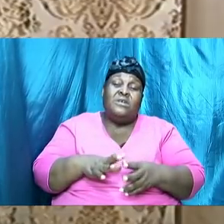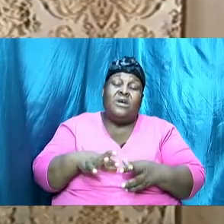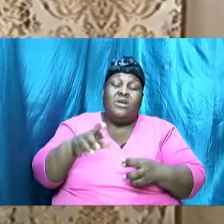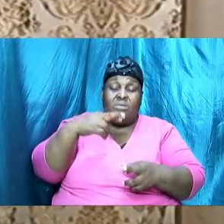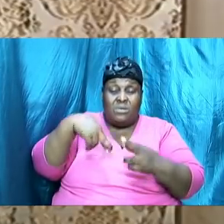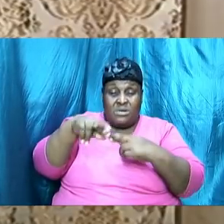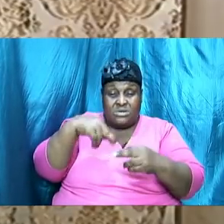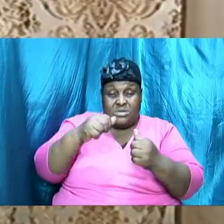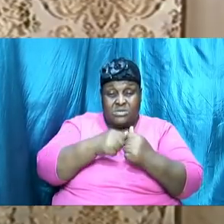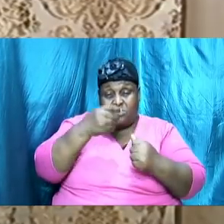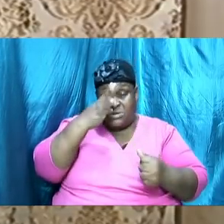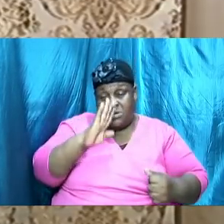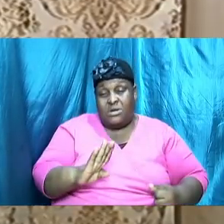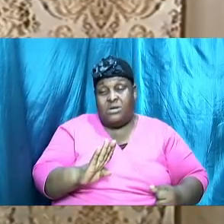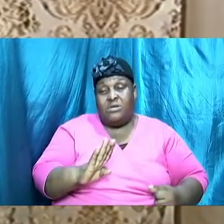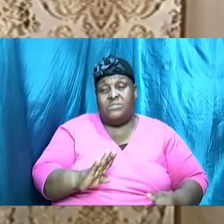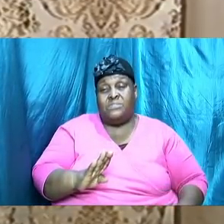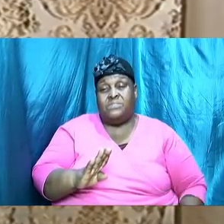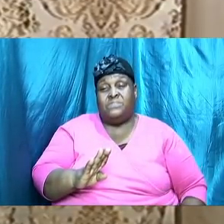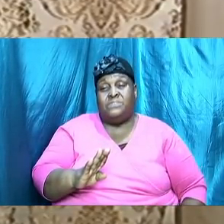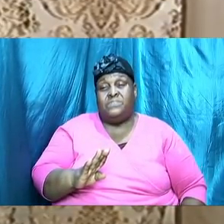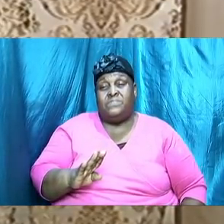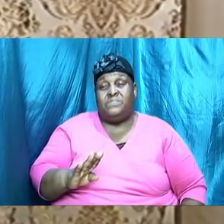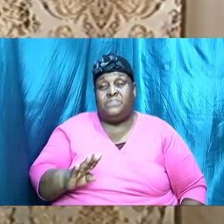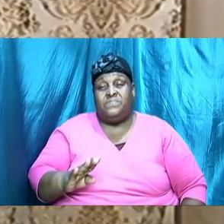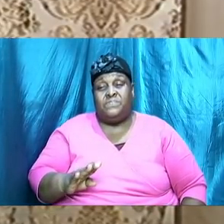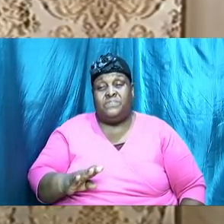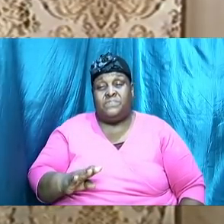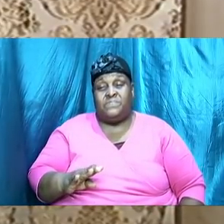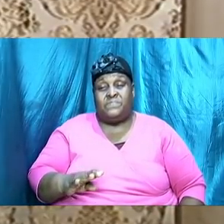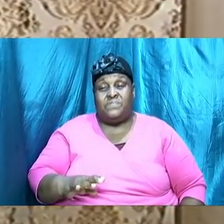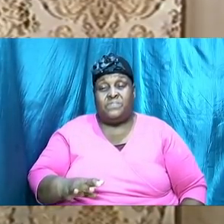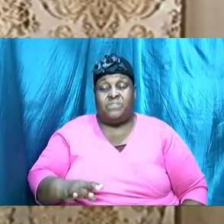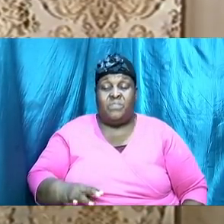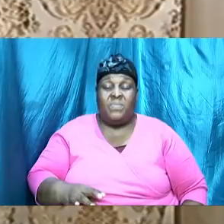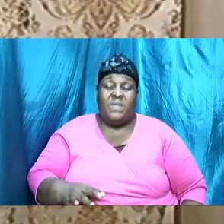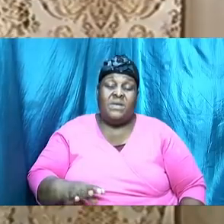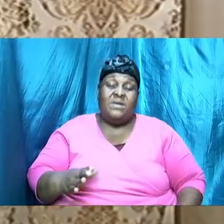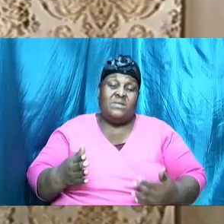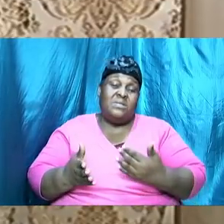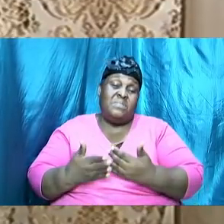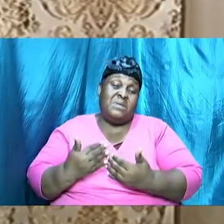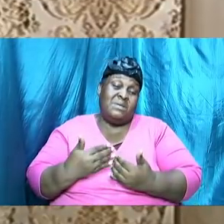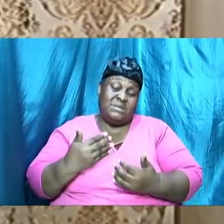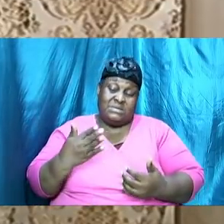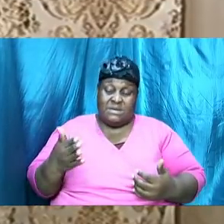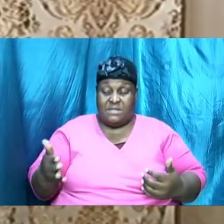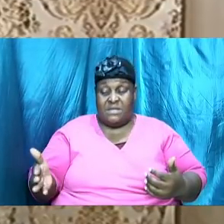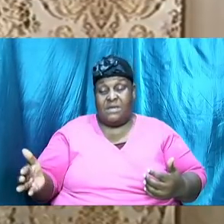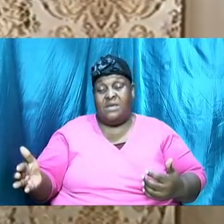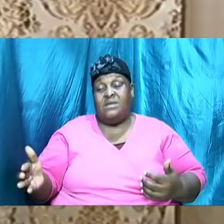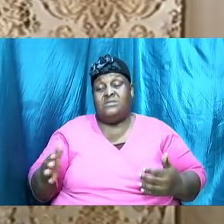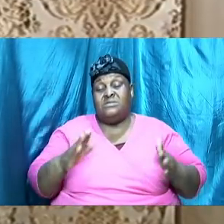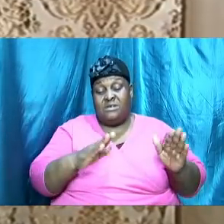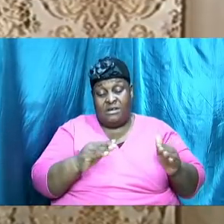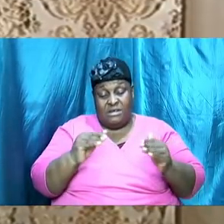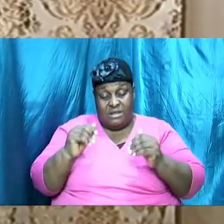God if some basic things are left